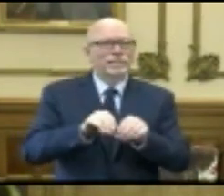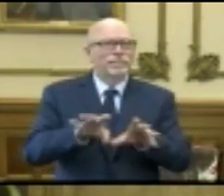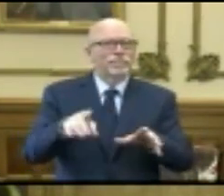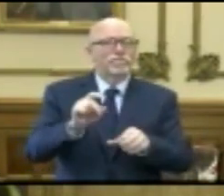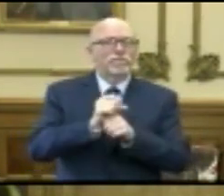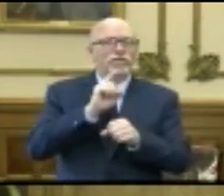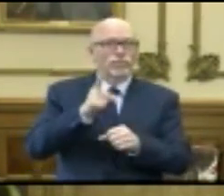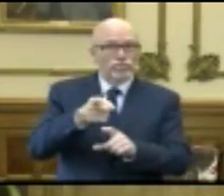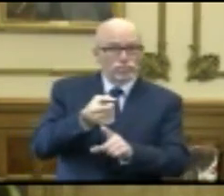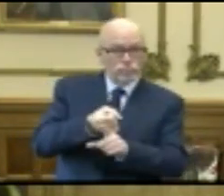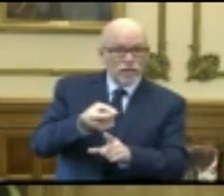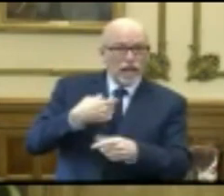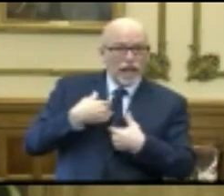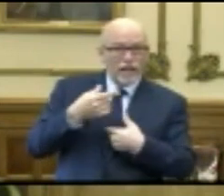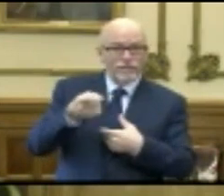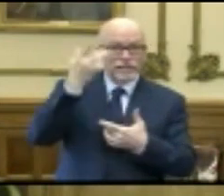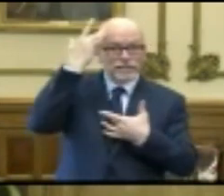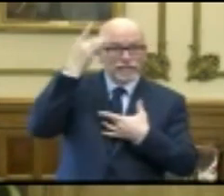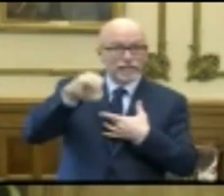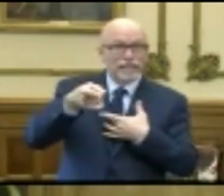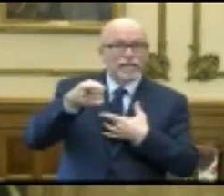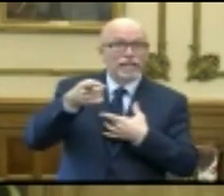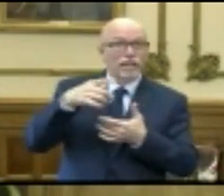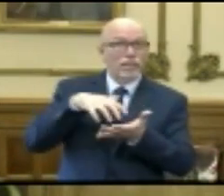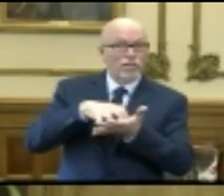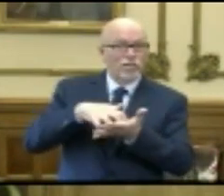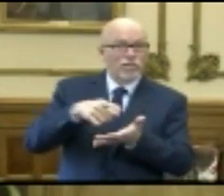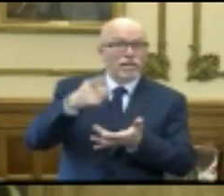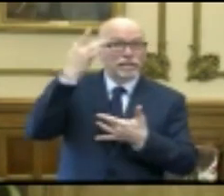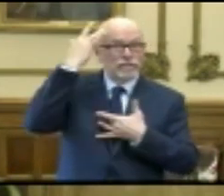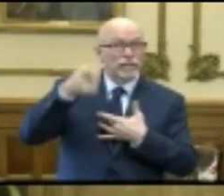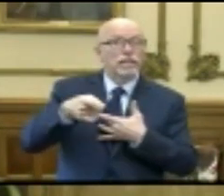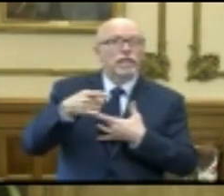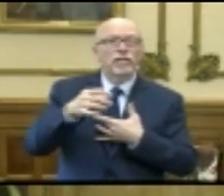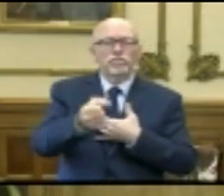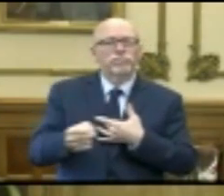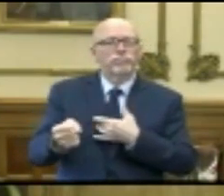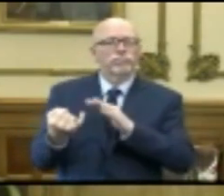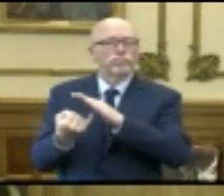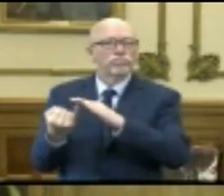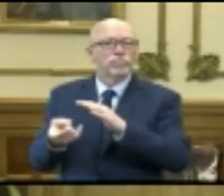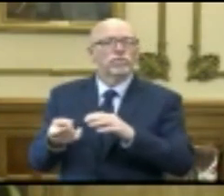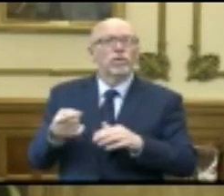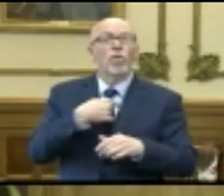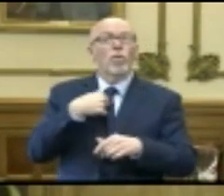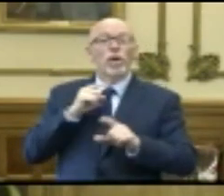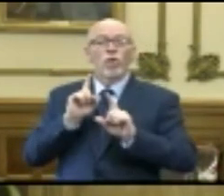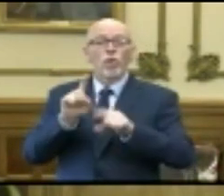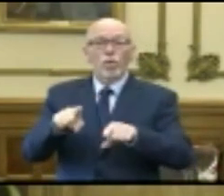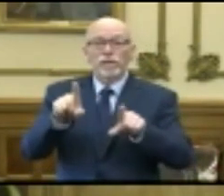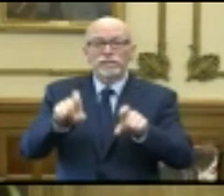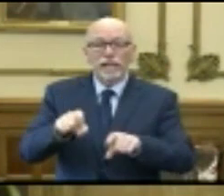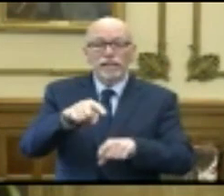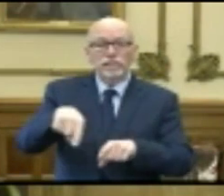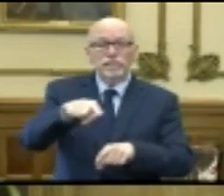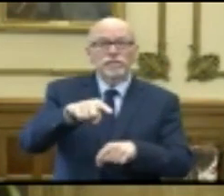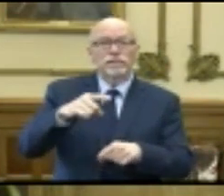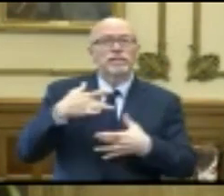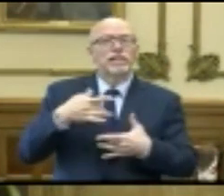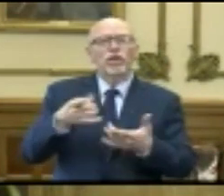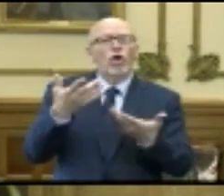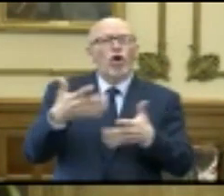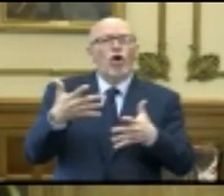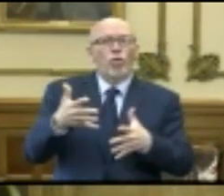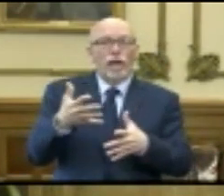are known to be sick or get sick. Unfortunately, many times when we go in to test the first symptomatic individuals, there are already